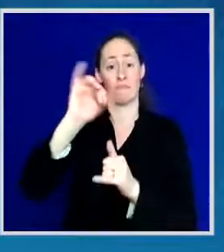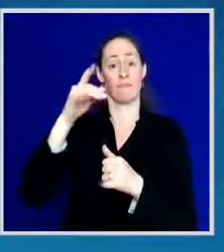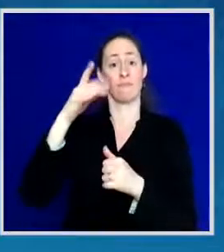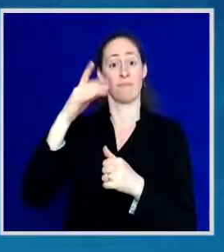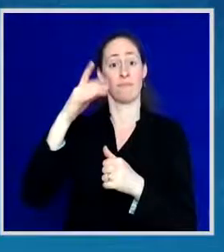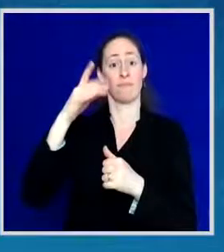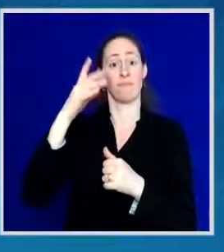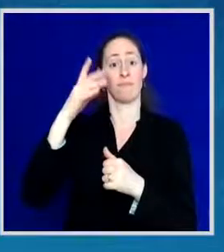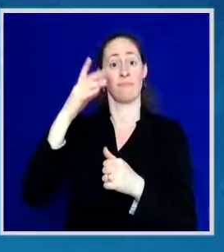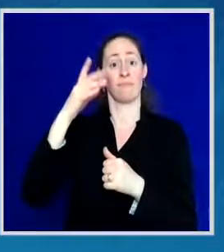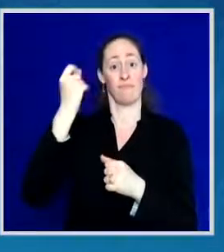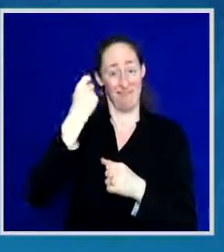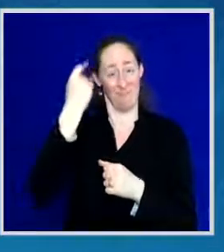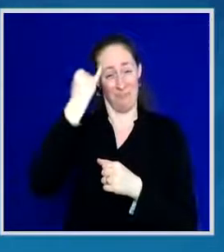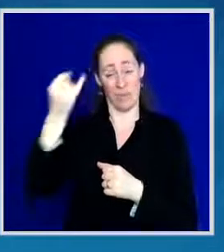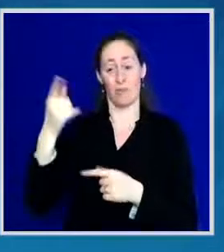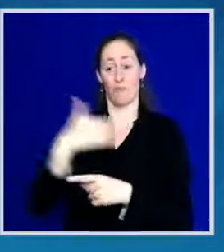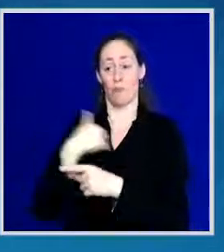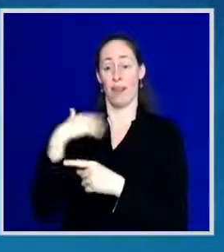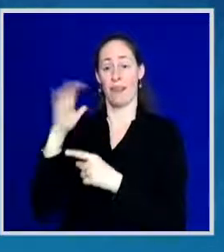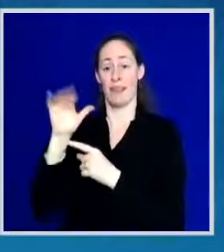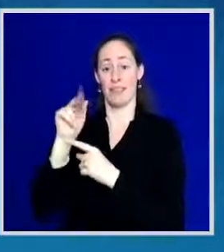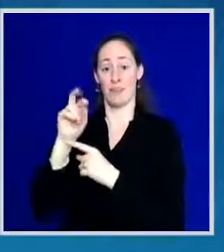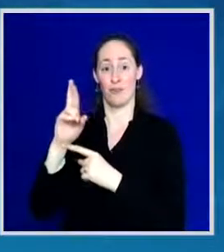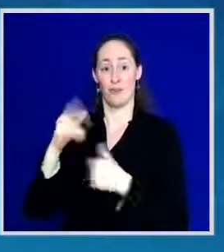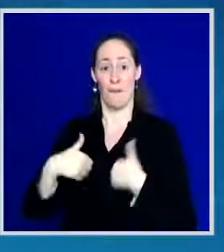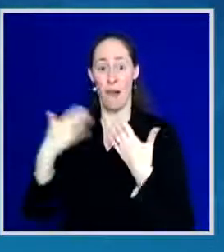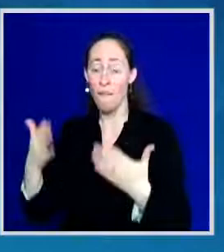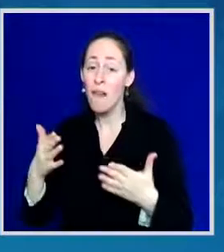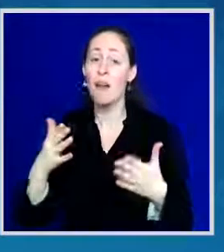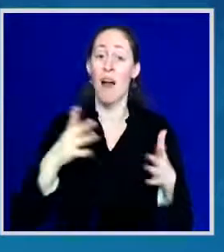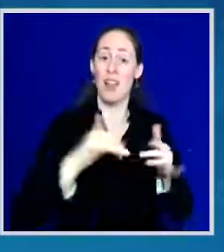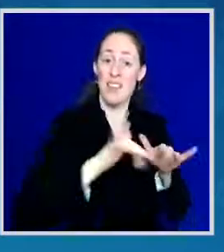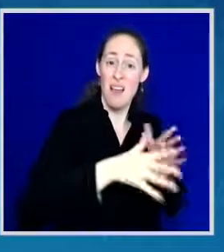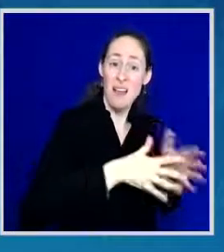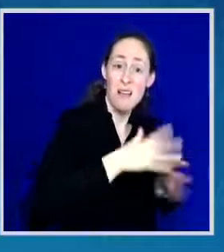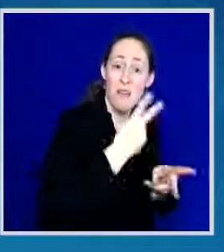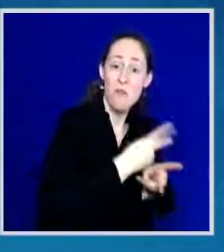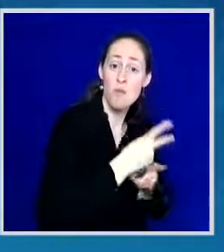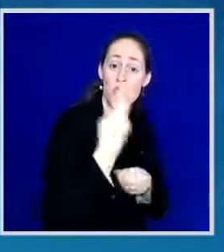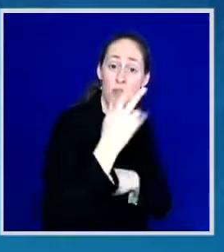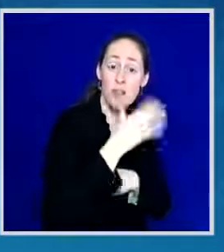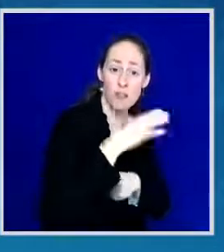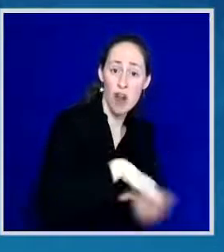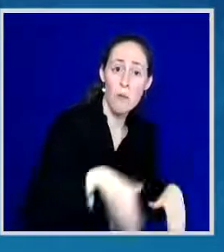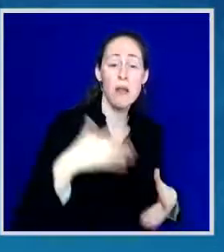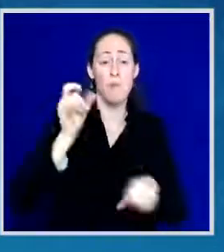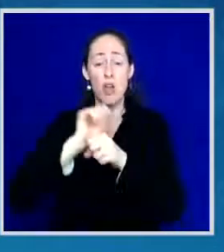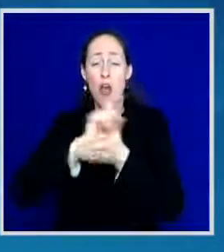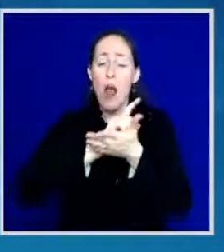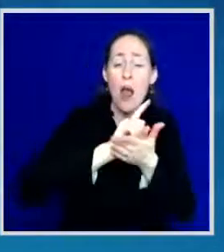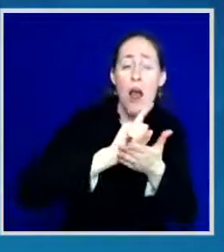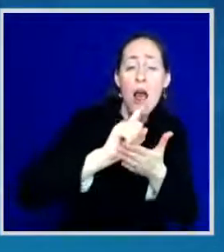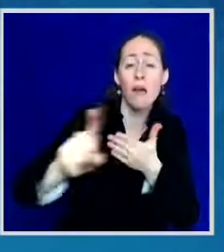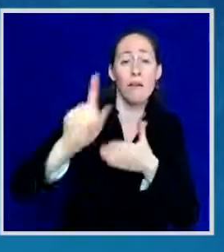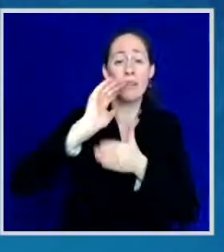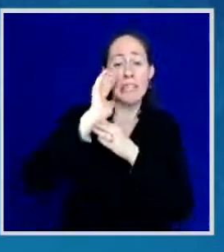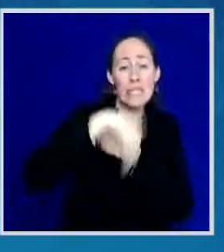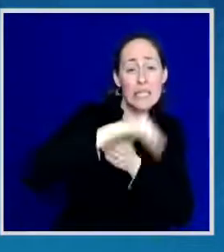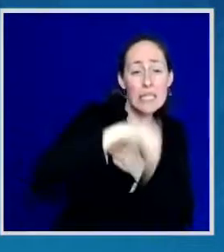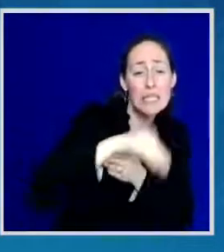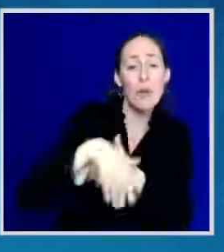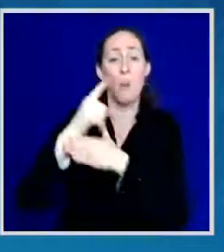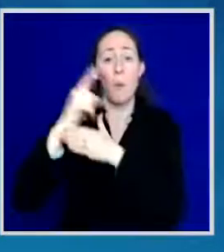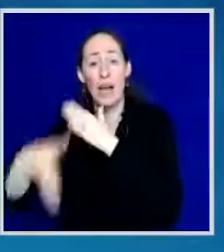daily basis, was at work every day, long hours, she worked on weekends. And when she was at work, and it was after school,